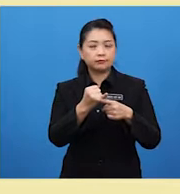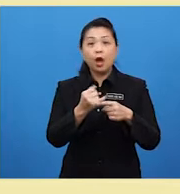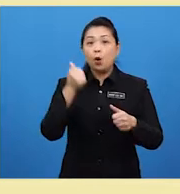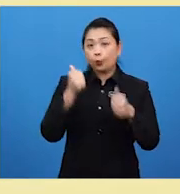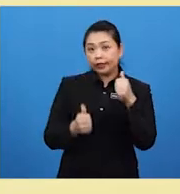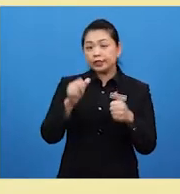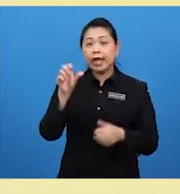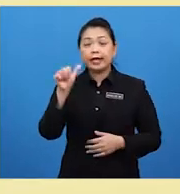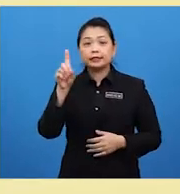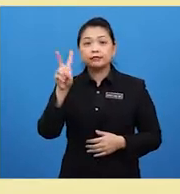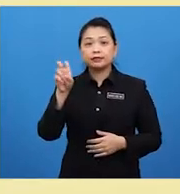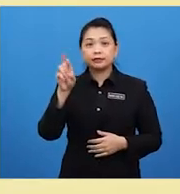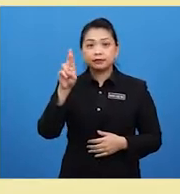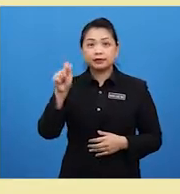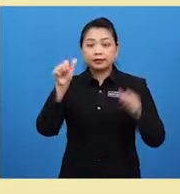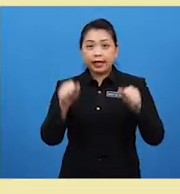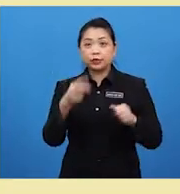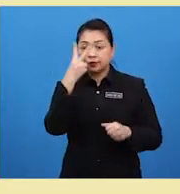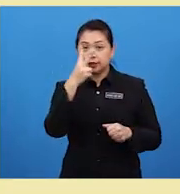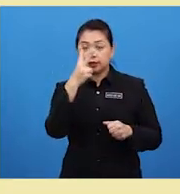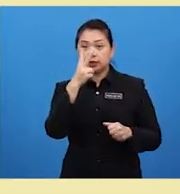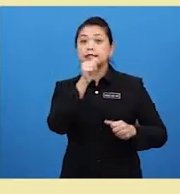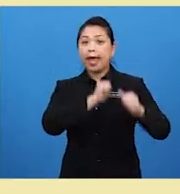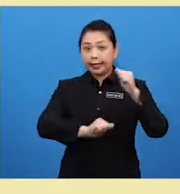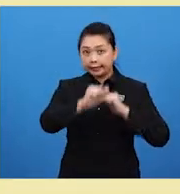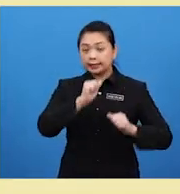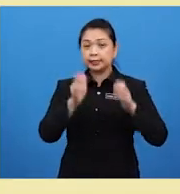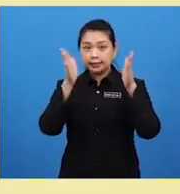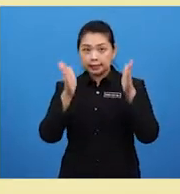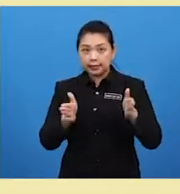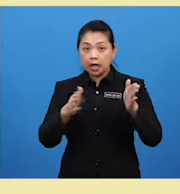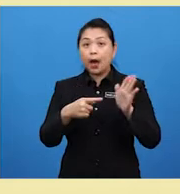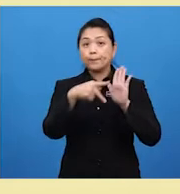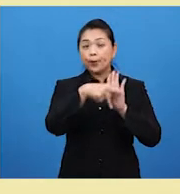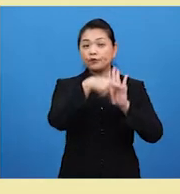Which advert can you see actors and actresses performing on stage?